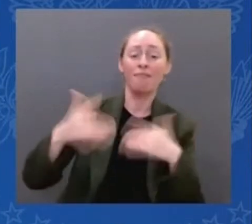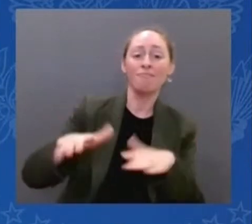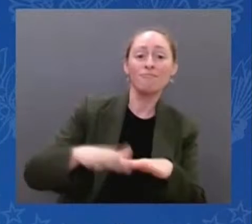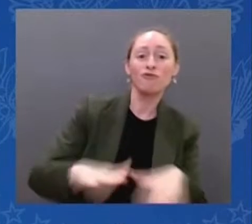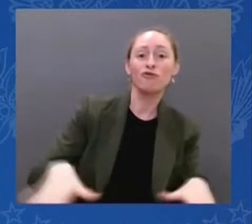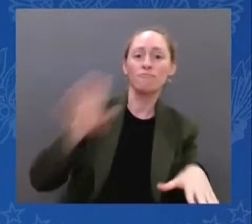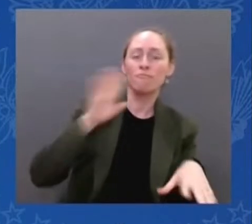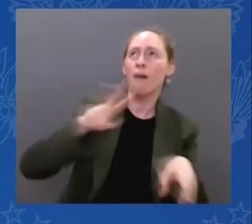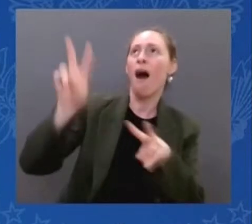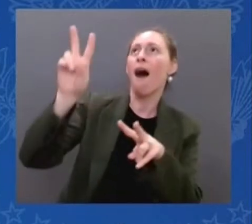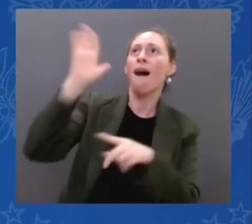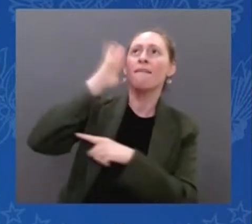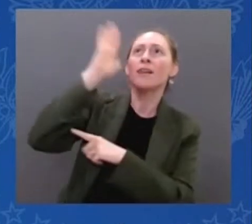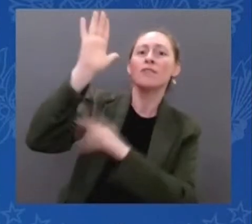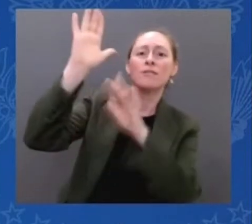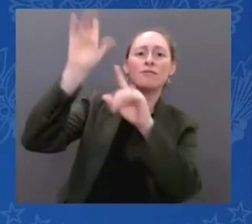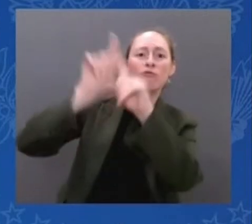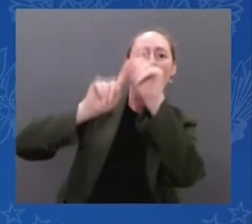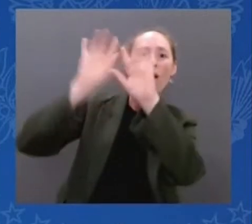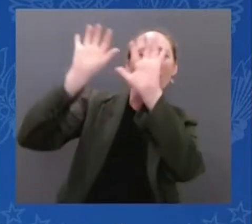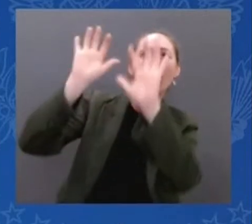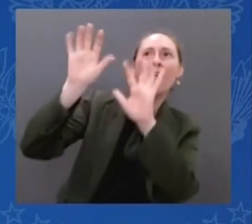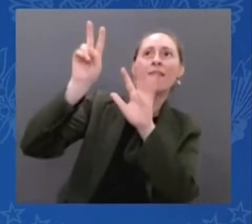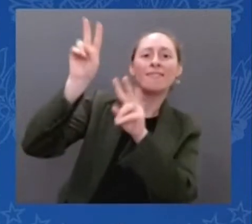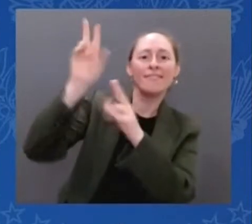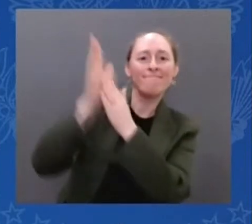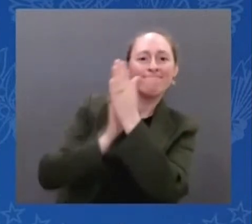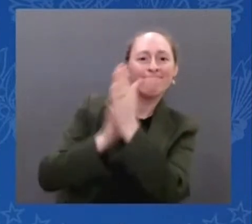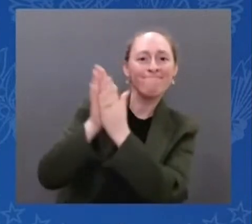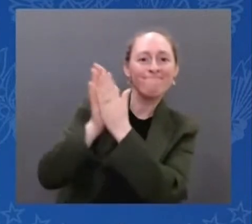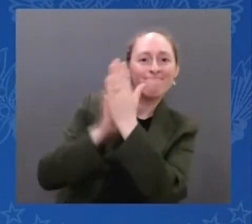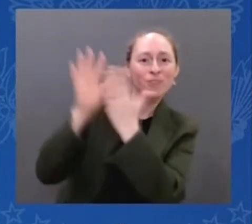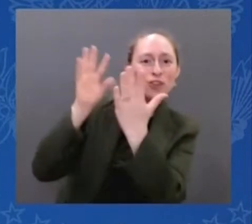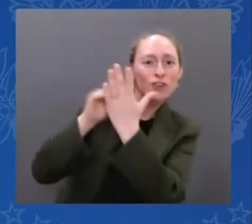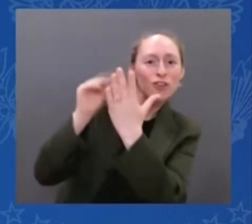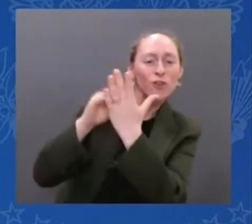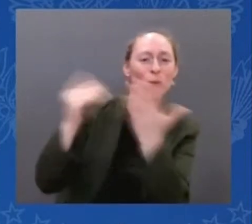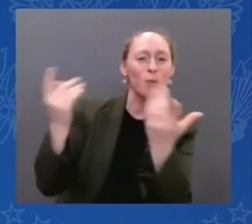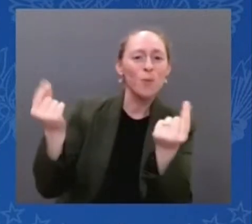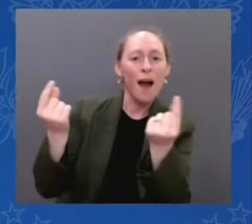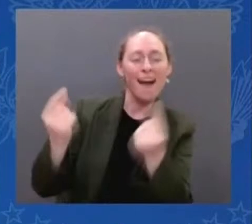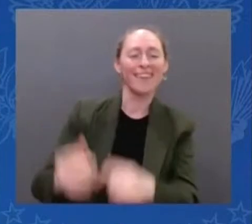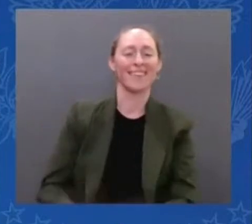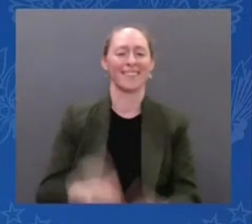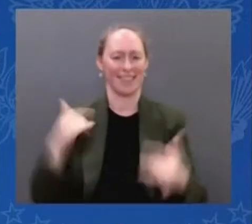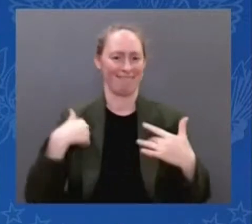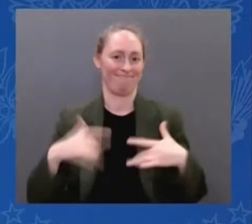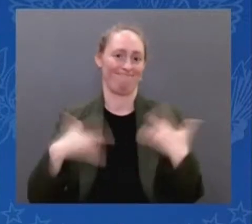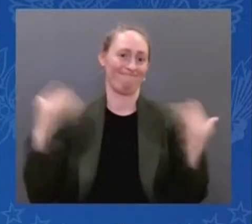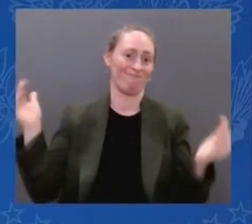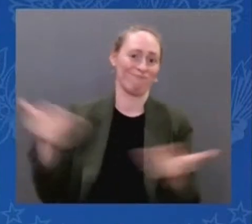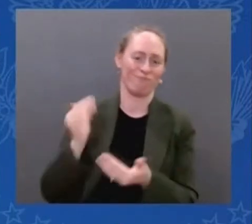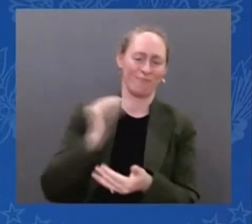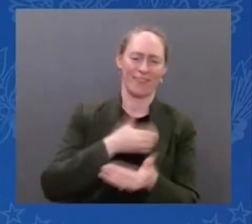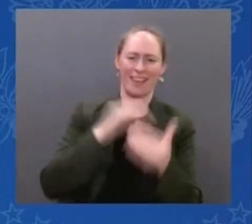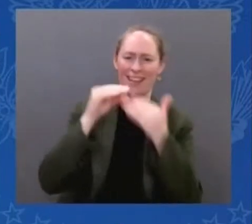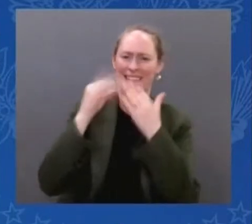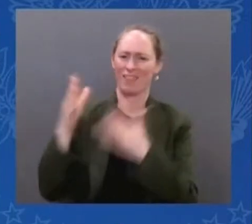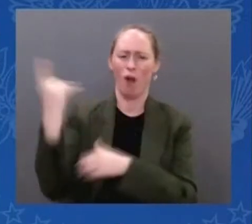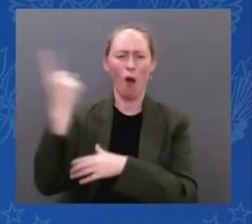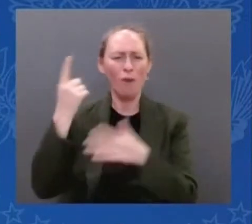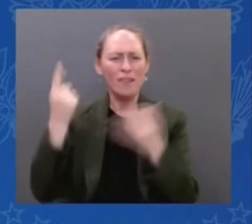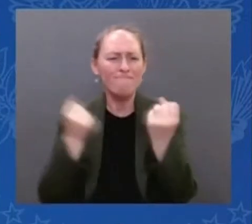in the power of American innovation and international cooperation to achieve the remarkable